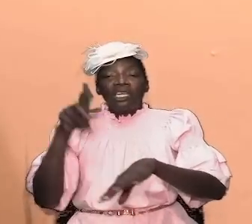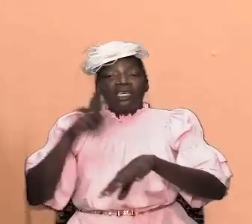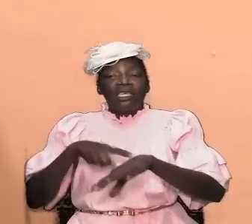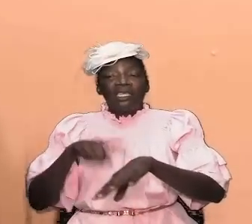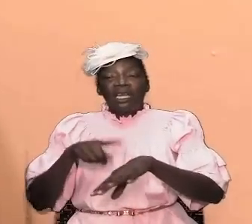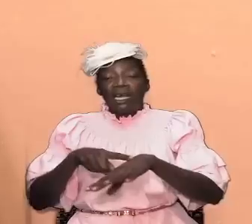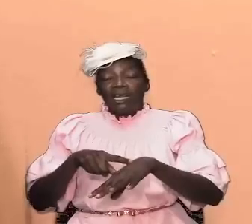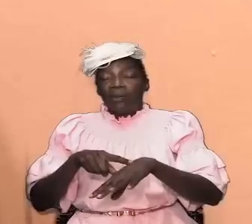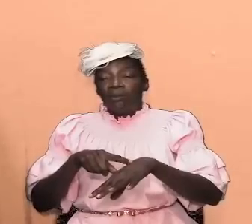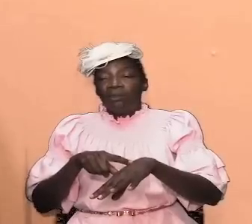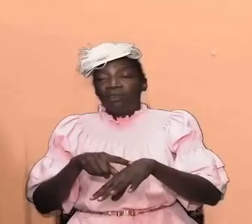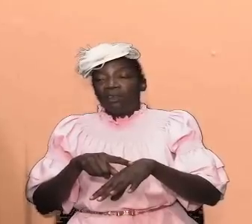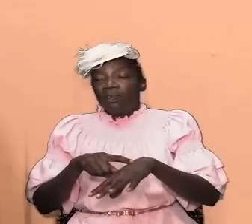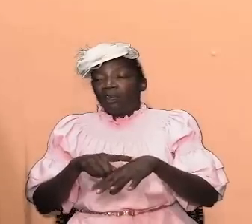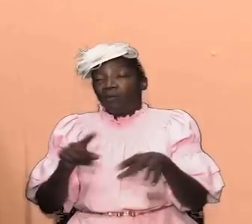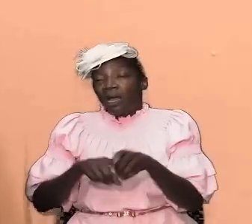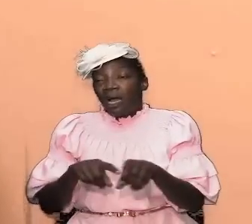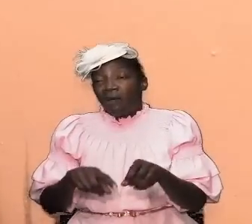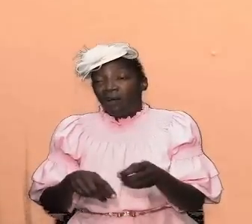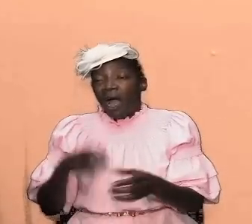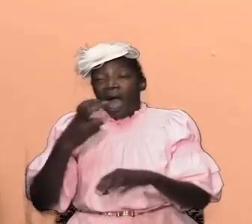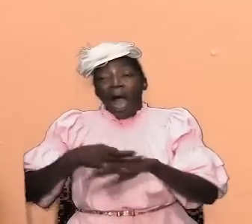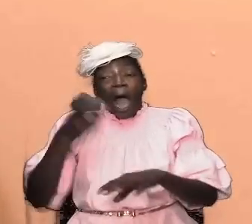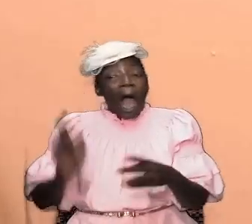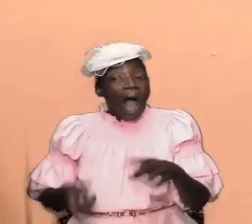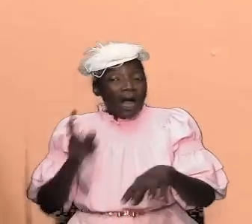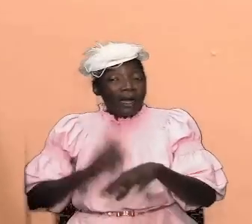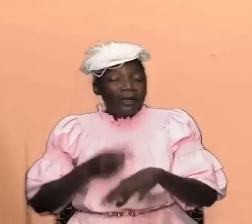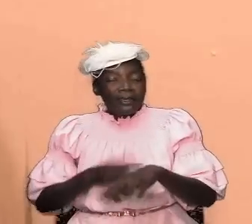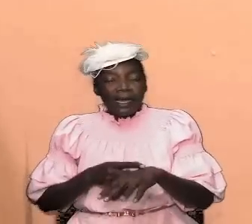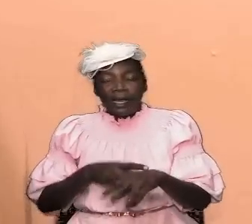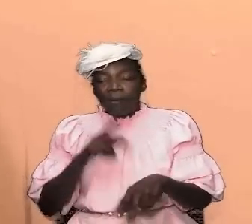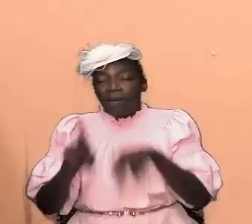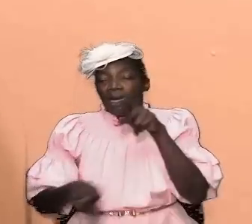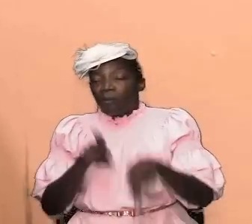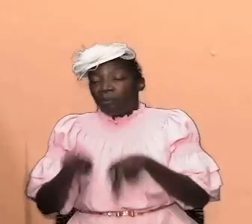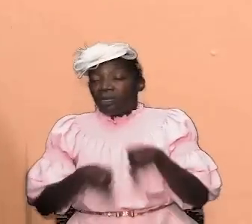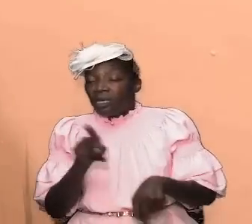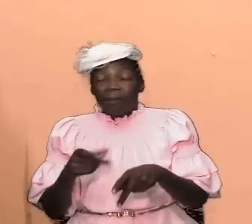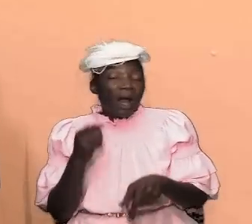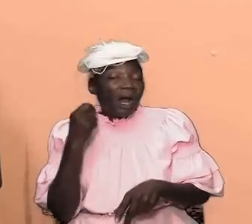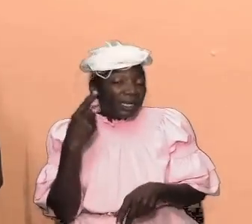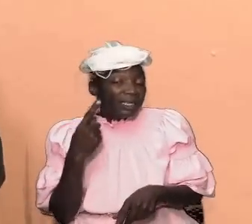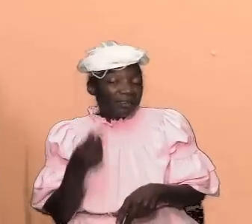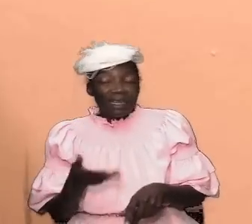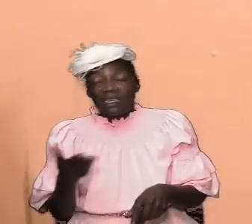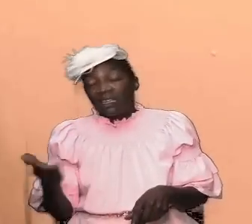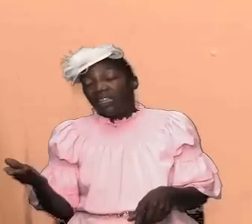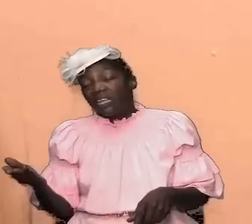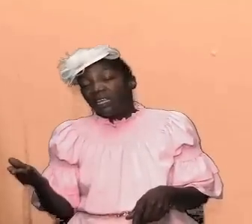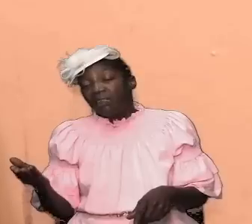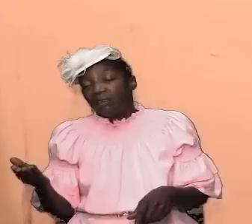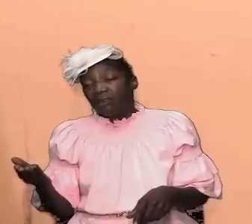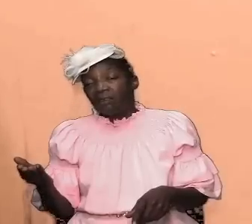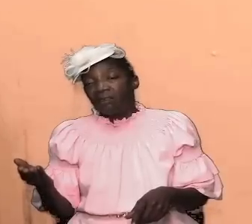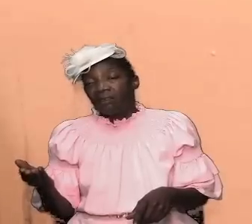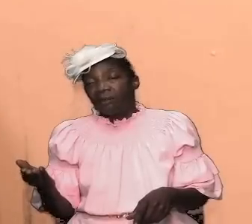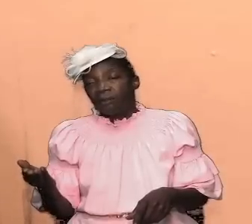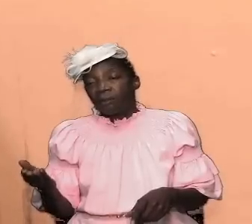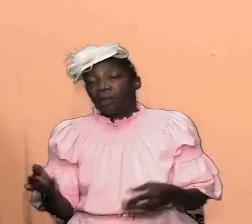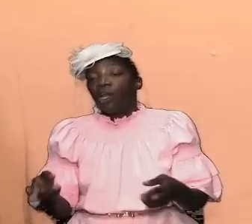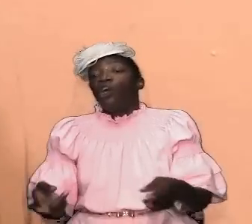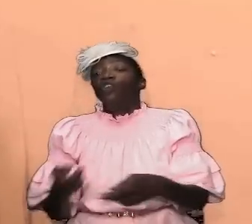time when even though we had recession growth would come and folks would understand the things that ought to be done to